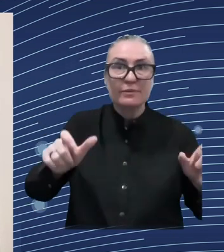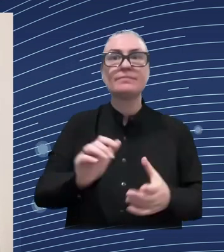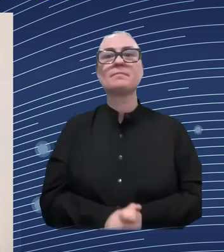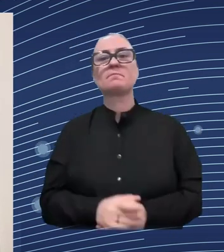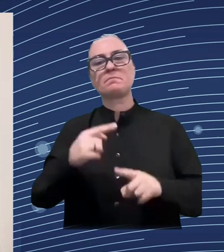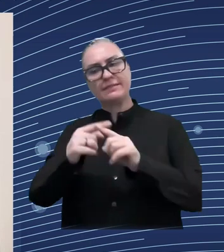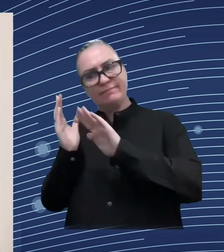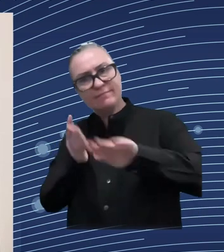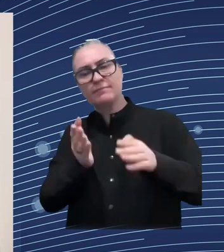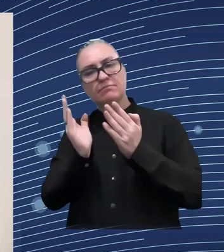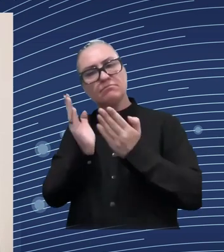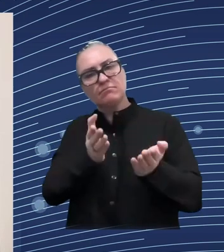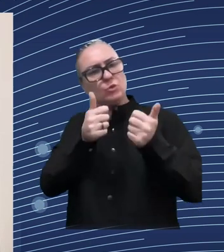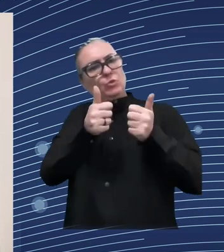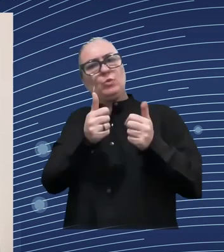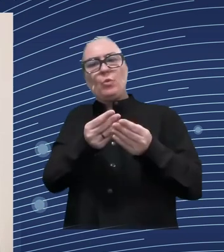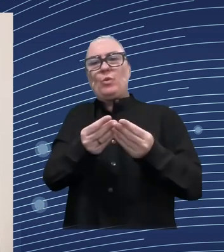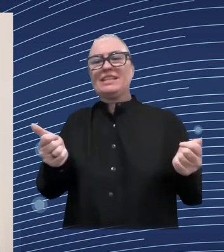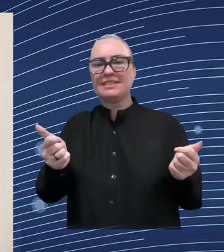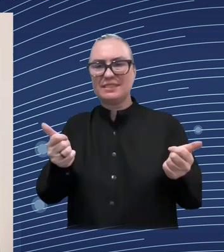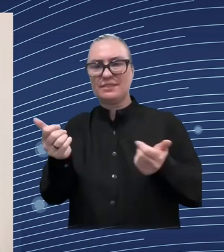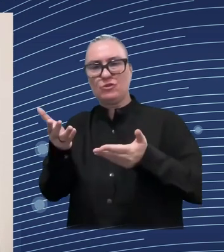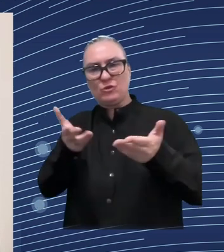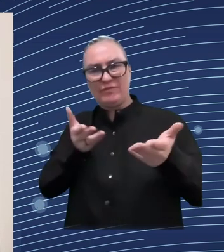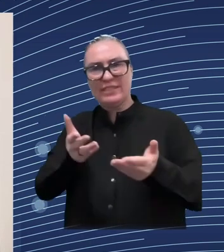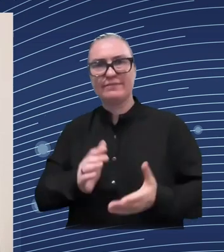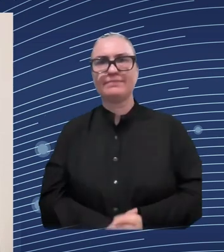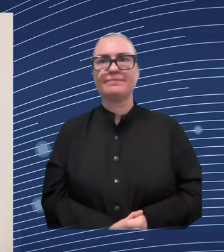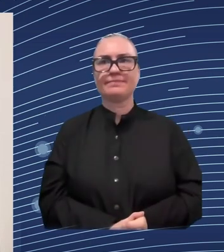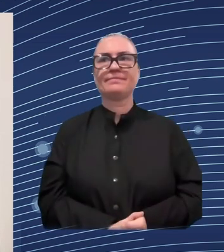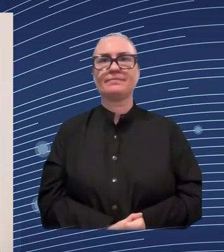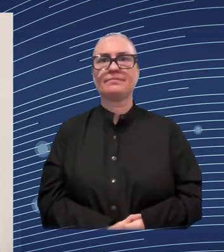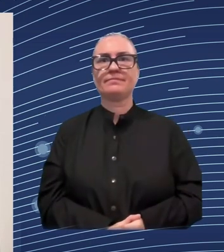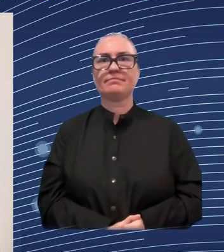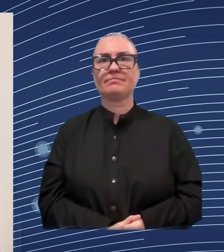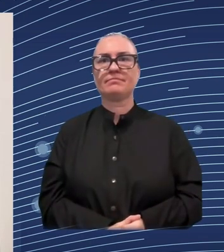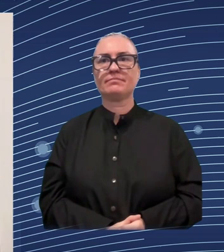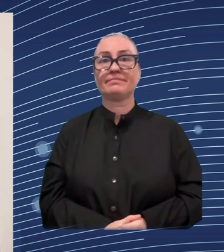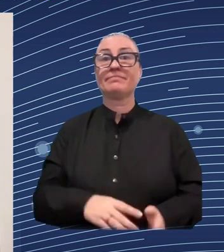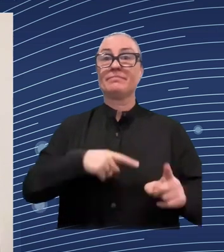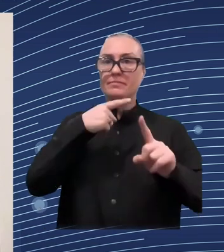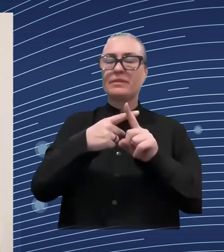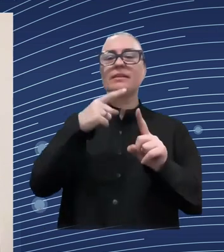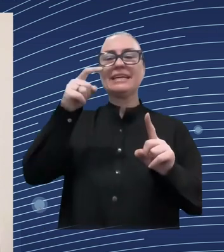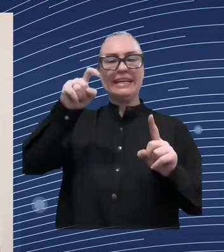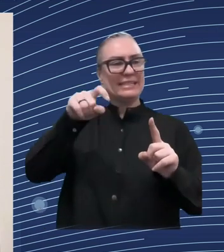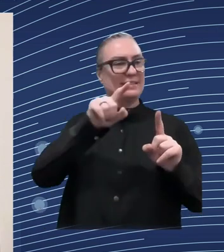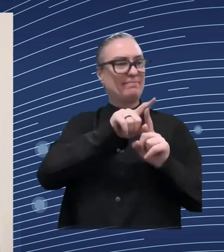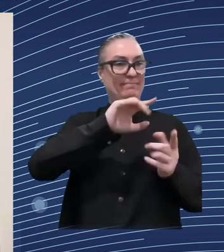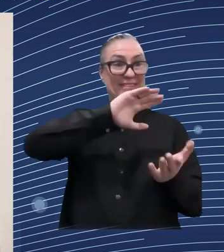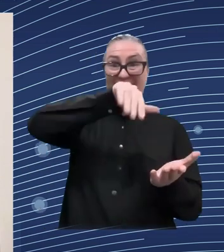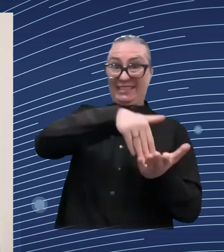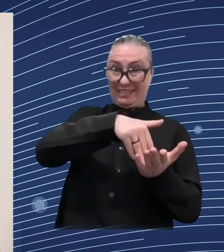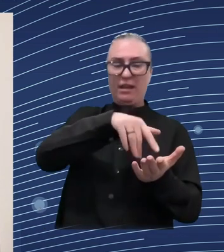provide the full range of services to support individuals during the rehabilitation process this also includes creation of